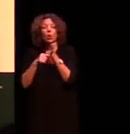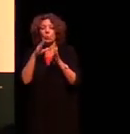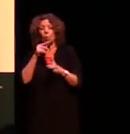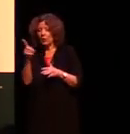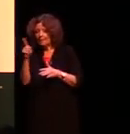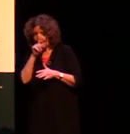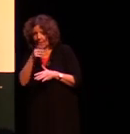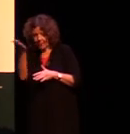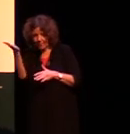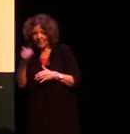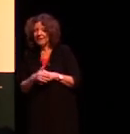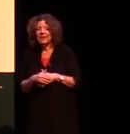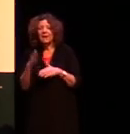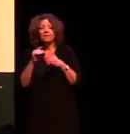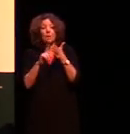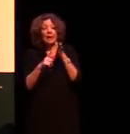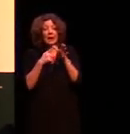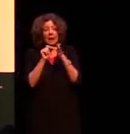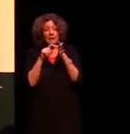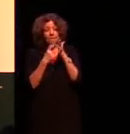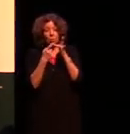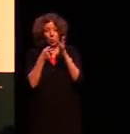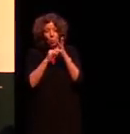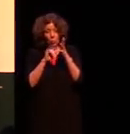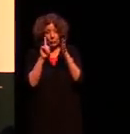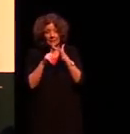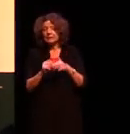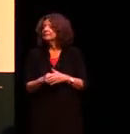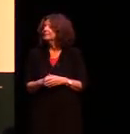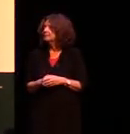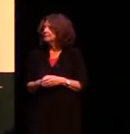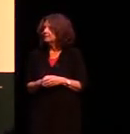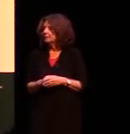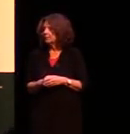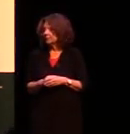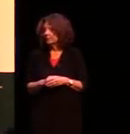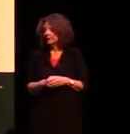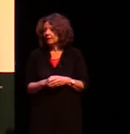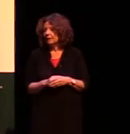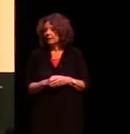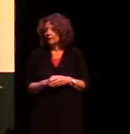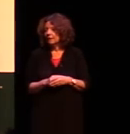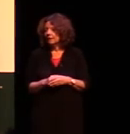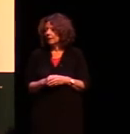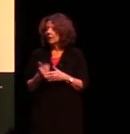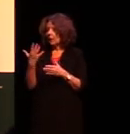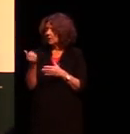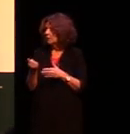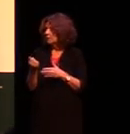We're the saltwater people from La Perouse, from the physical country, where Pemaway